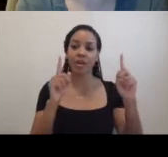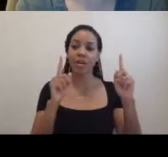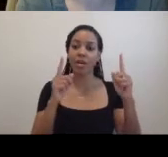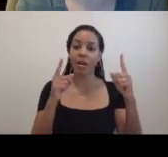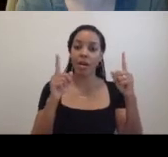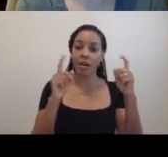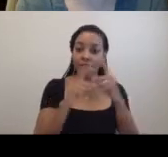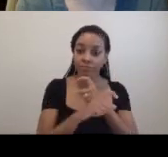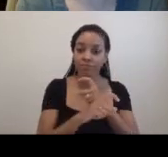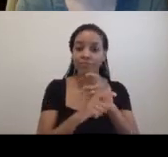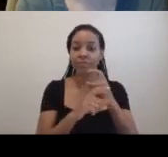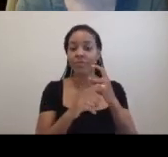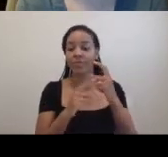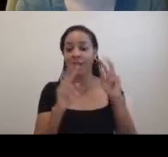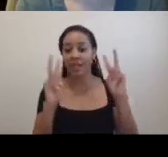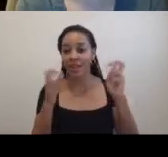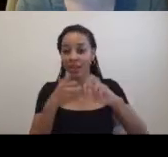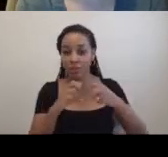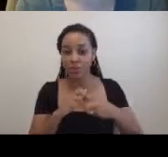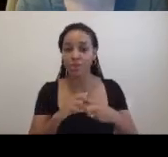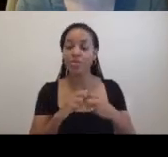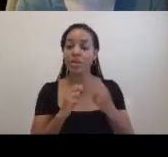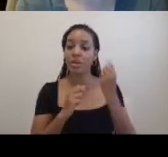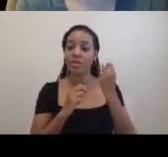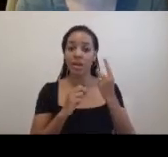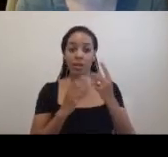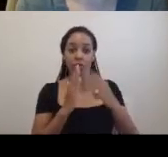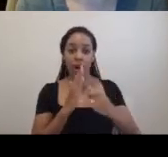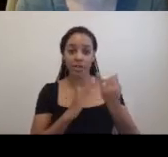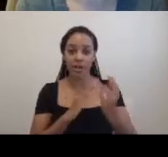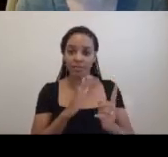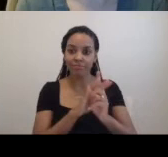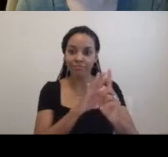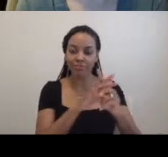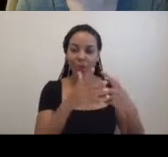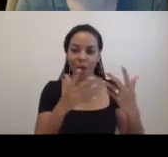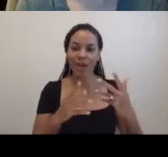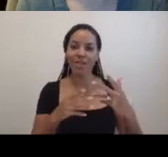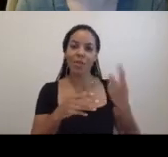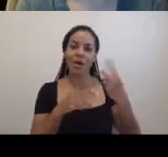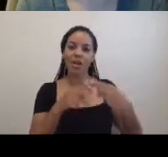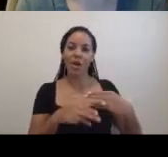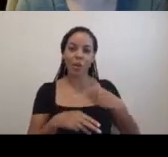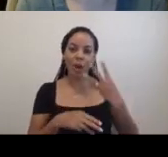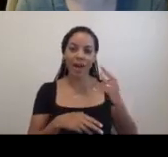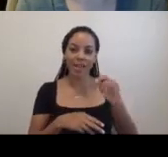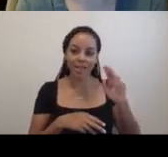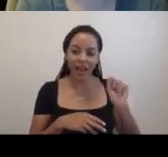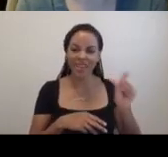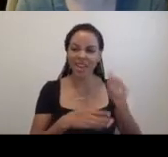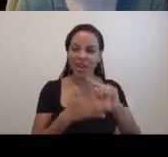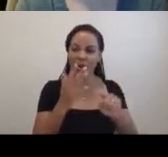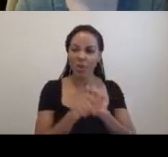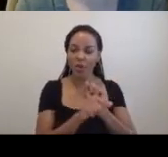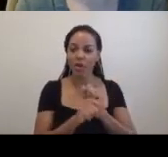emerged a number of key projects, including White Lies, my experimental memoir on race and whiteness, and retrospectives of the work of Adrian